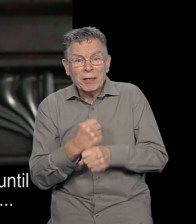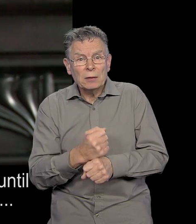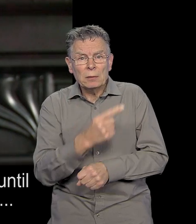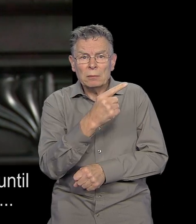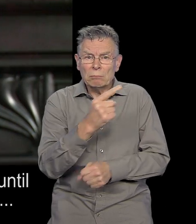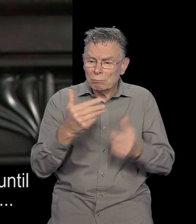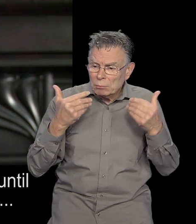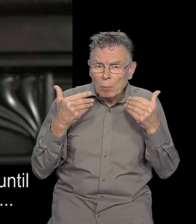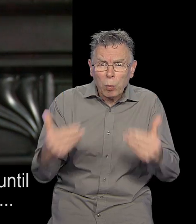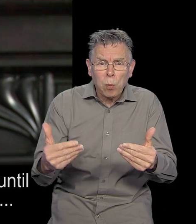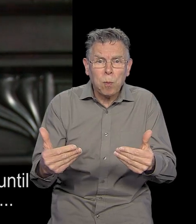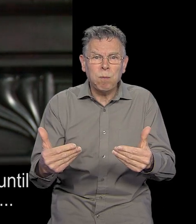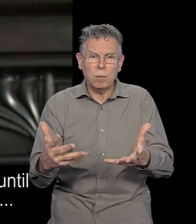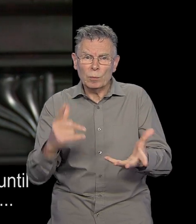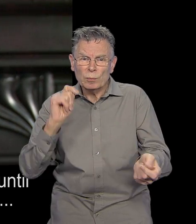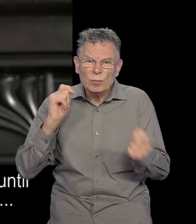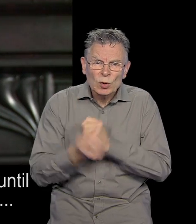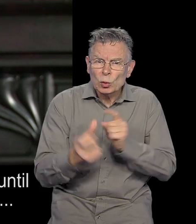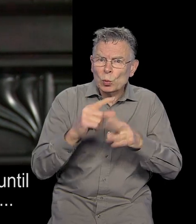gonna end up with brain damage so